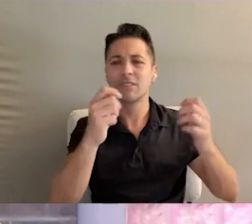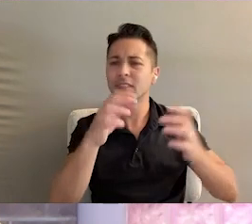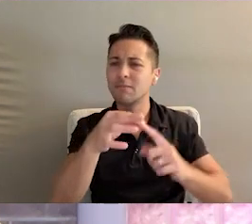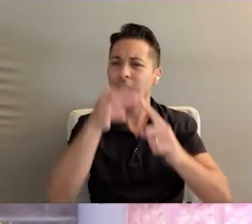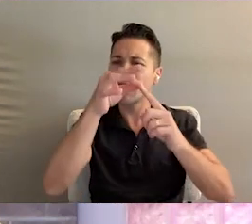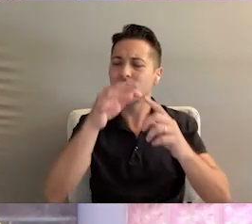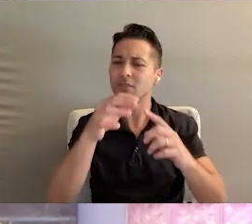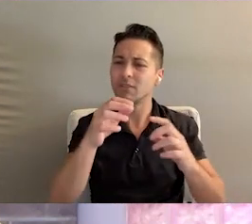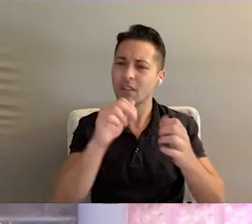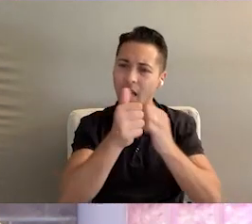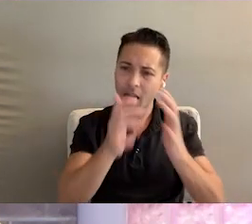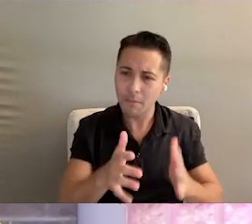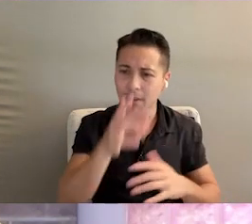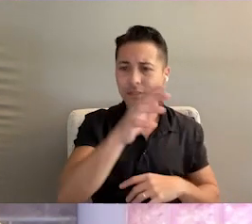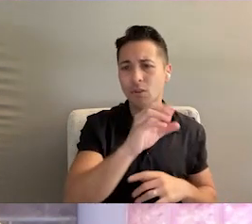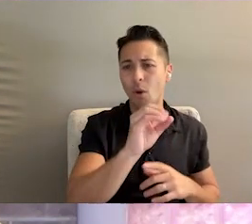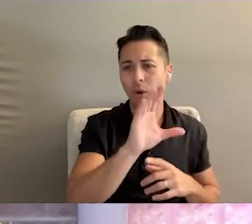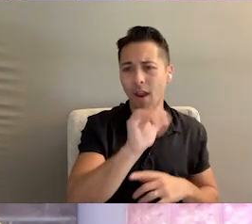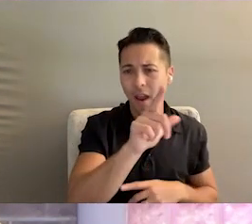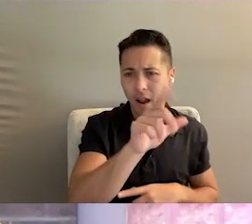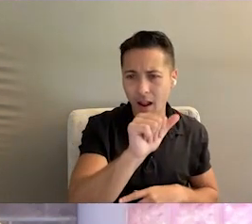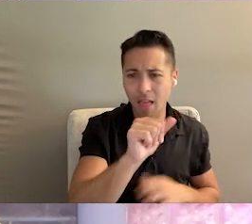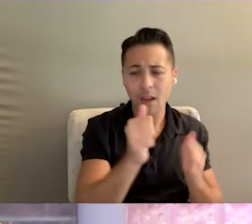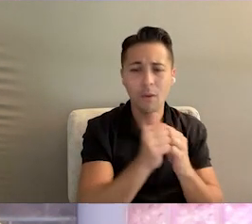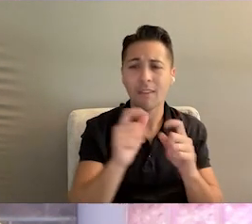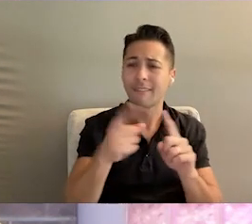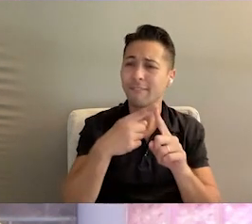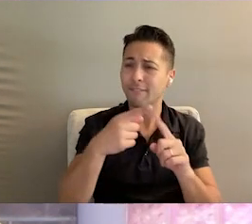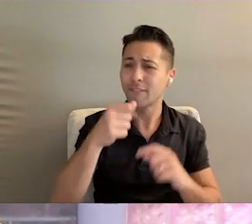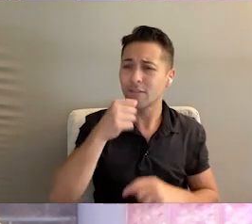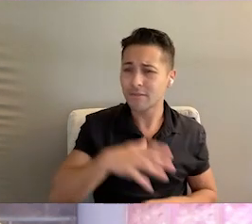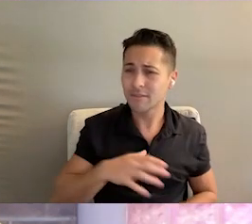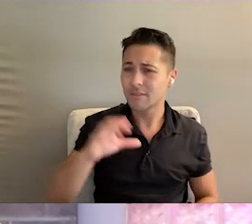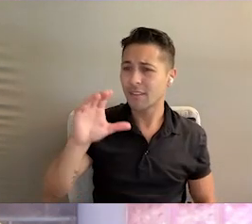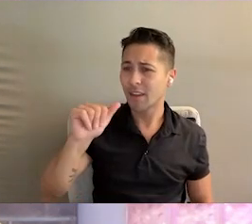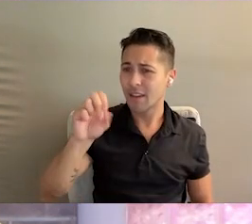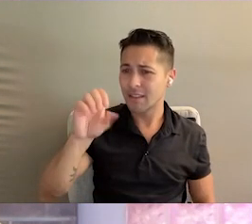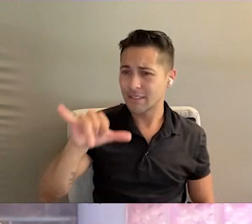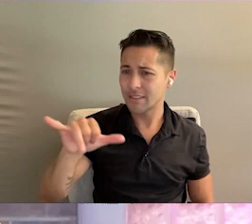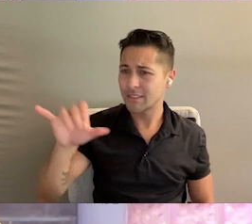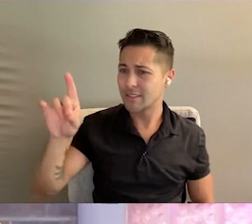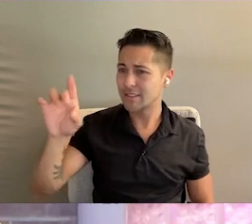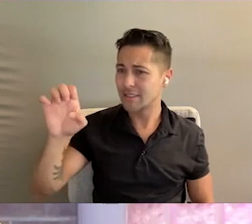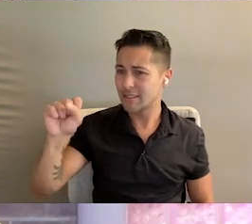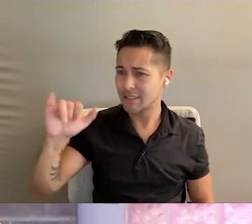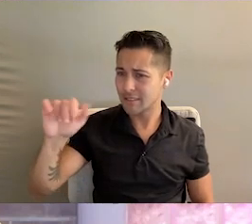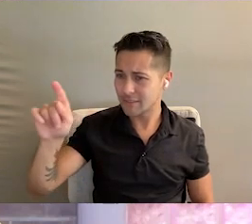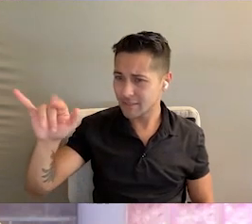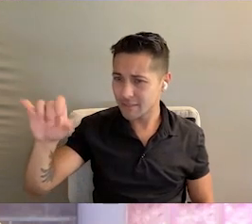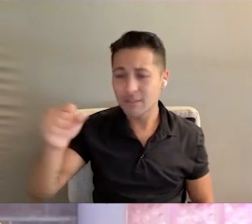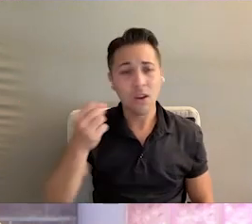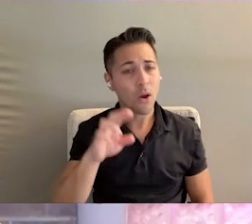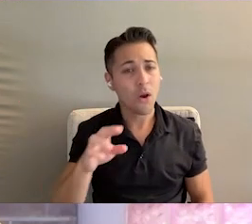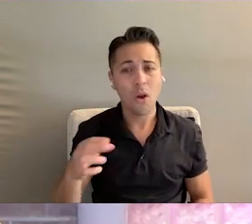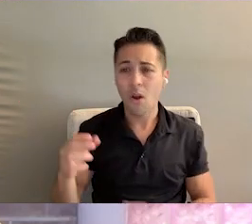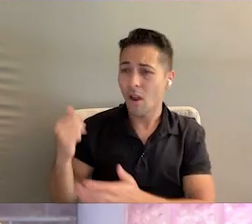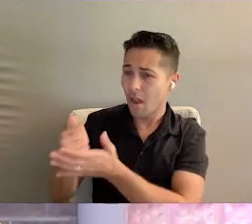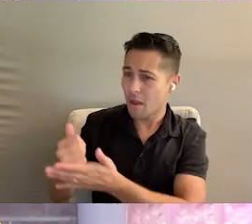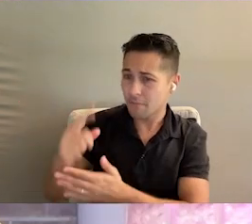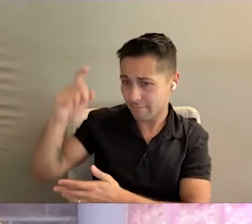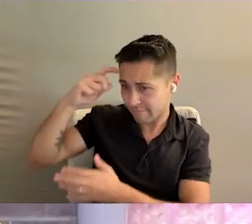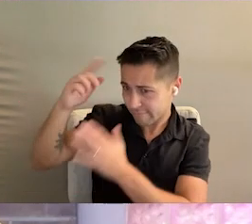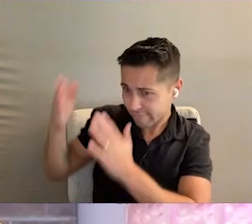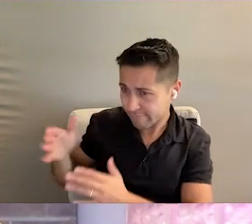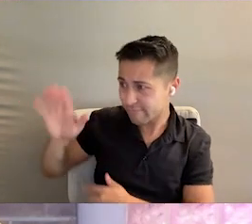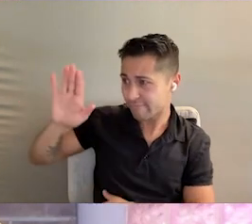athletes at an equestrian competition in Ocala with First Lady Casey DeSantis, are serving alongside the governor and the first lady